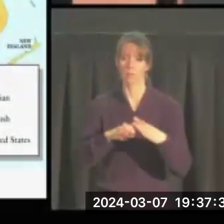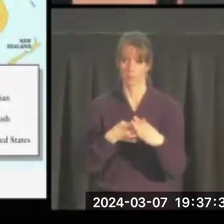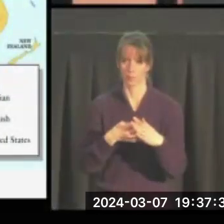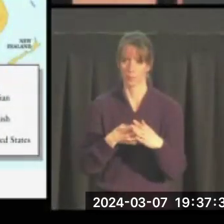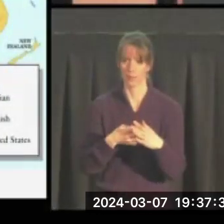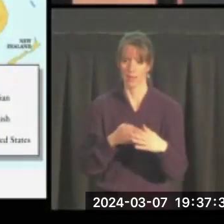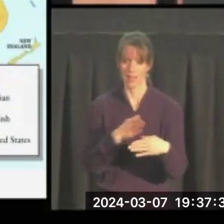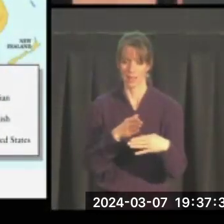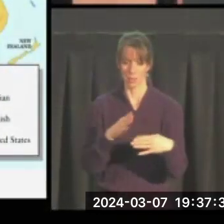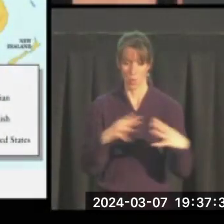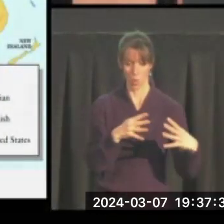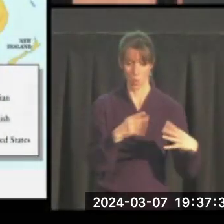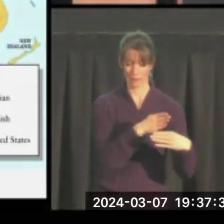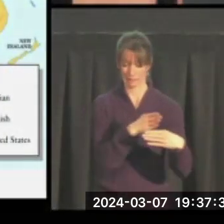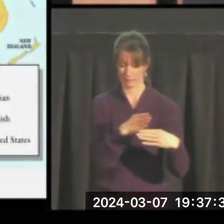At the end of the war.